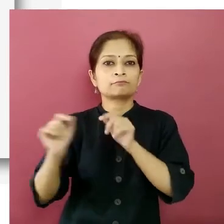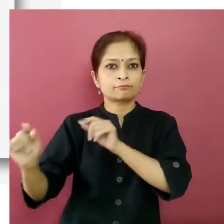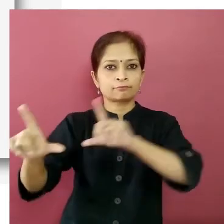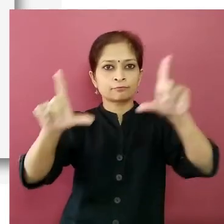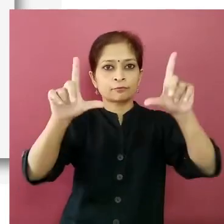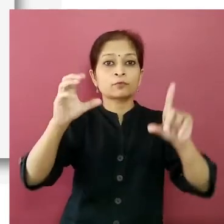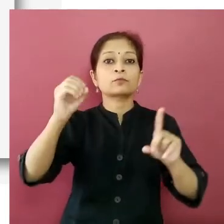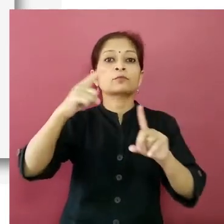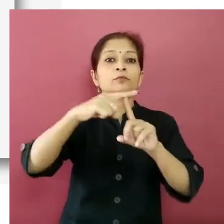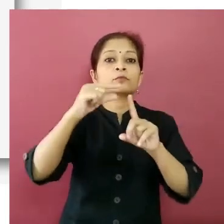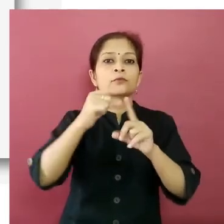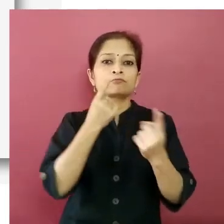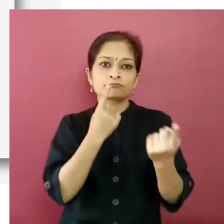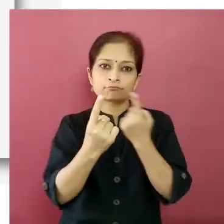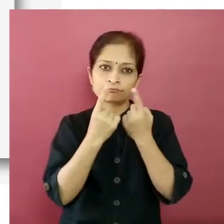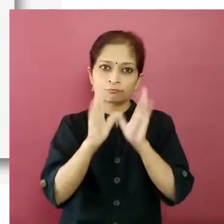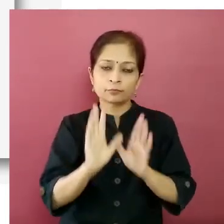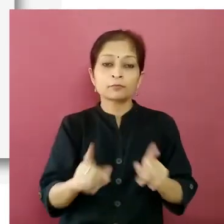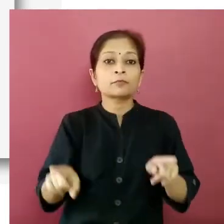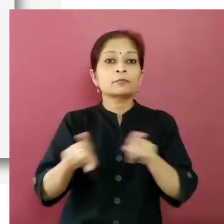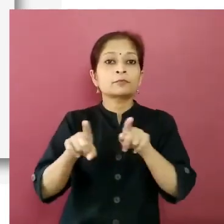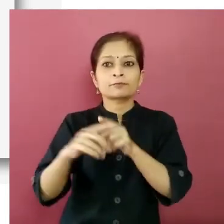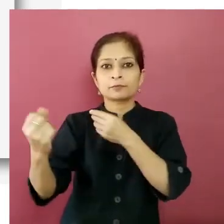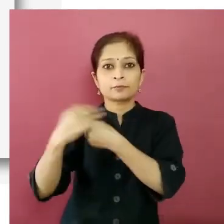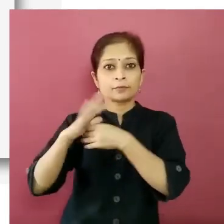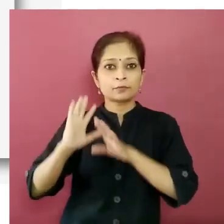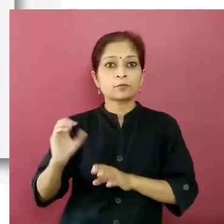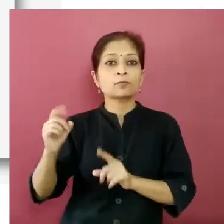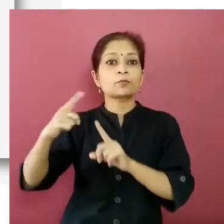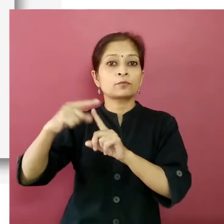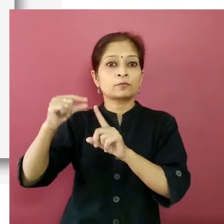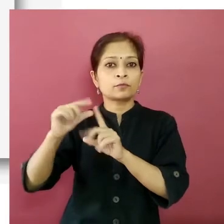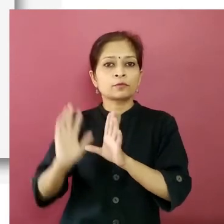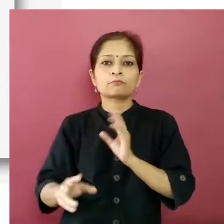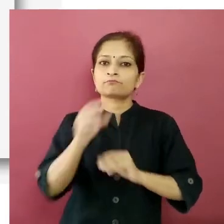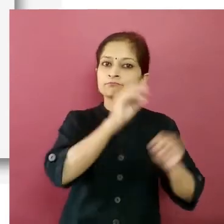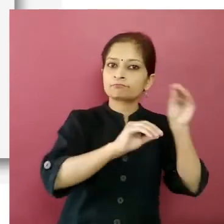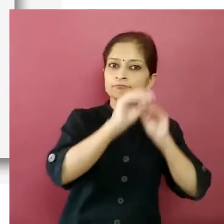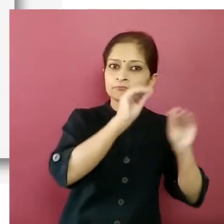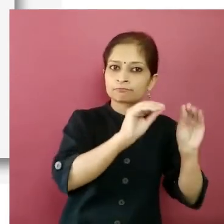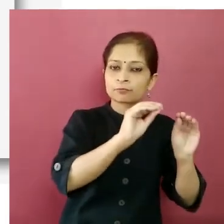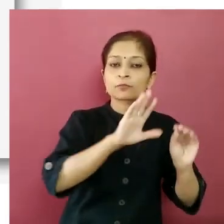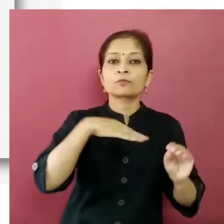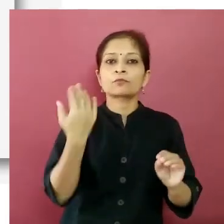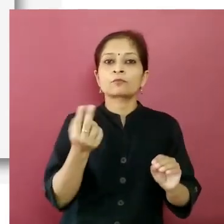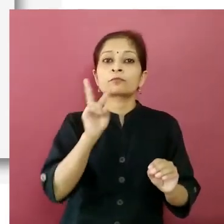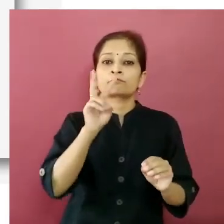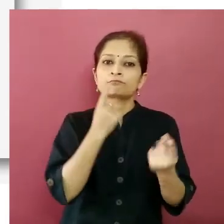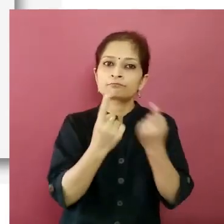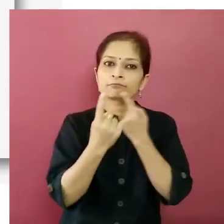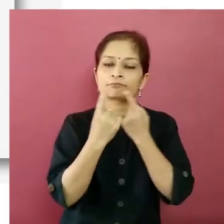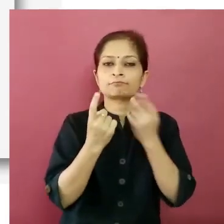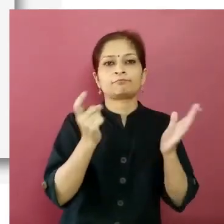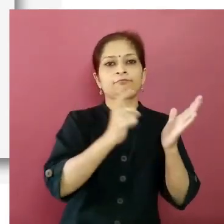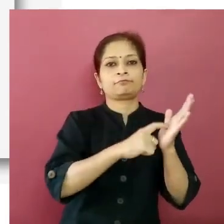covin portal you will be taken to the otp verification screen enter the six digit otp that you